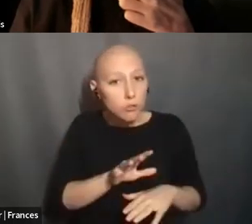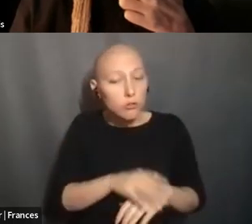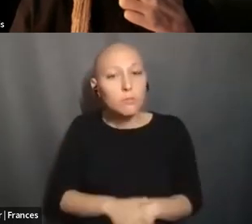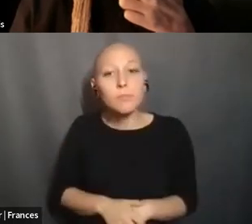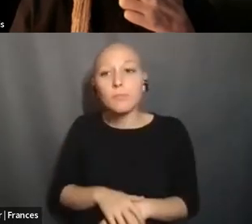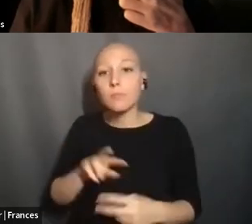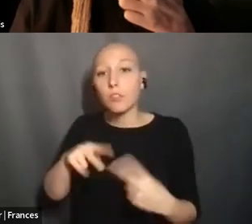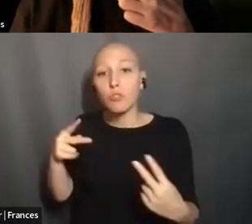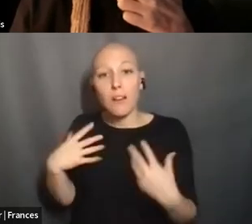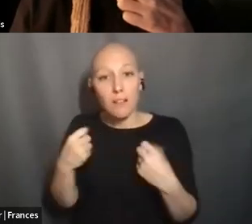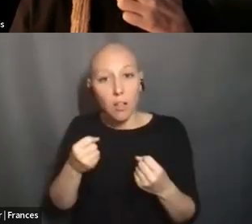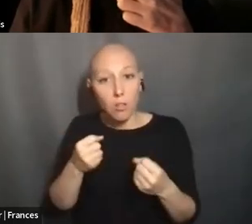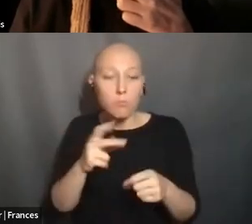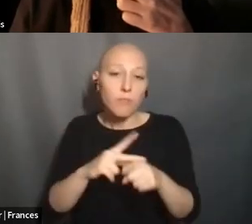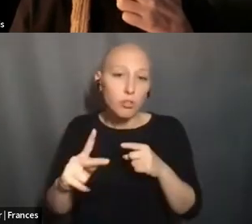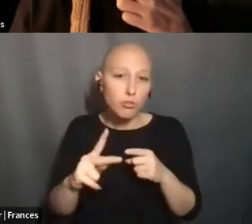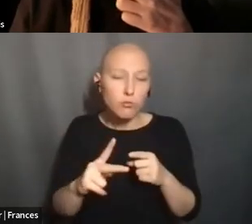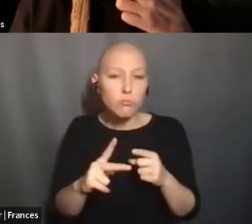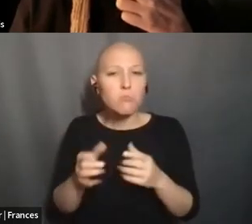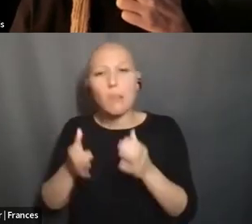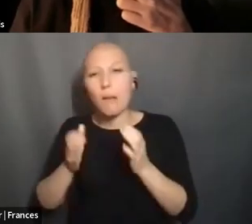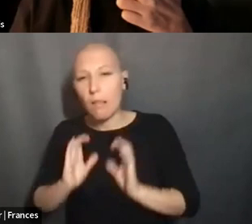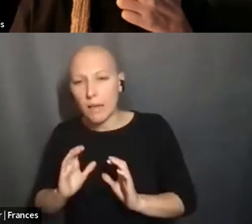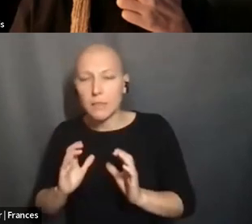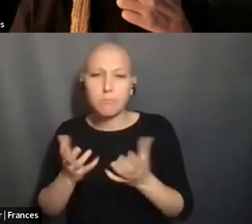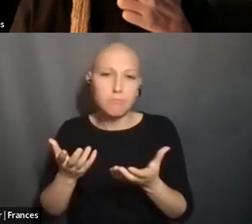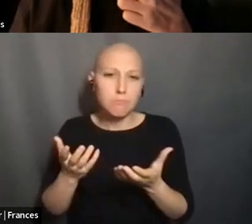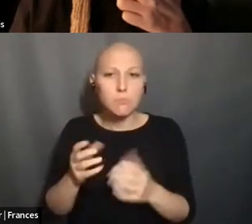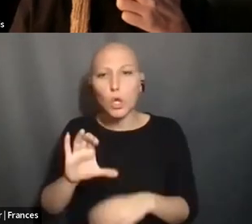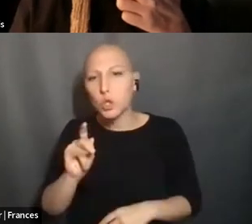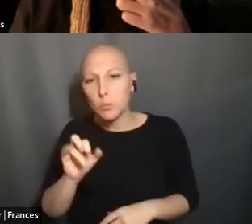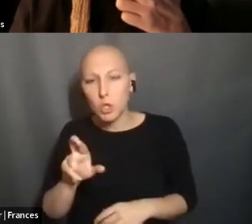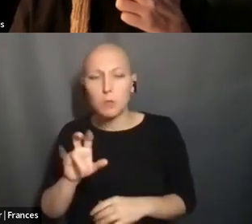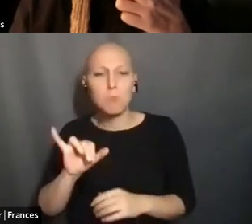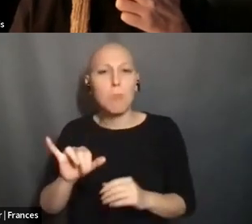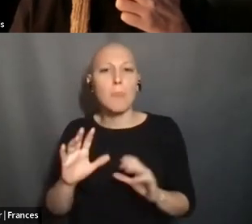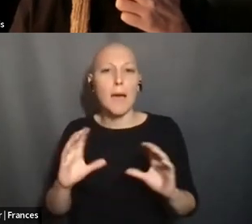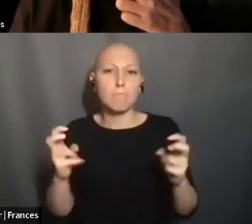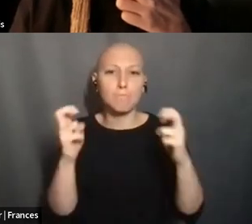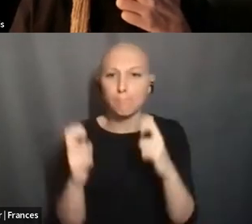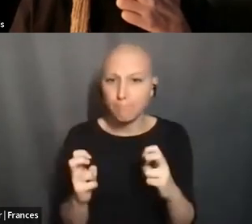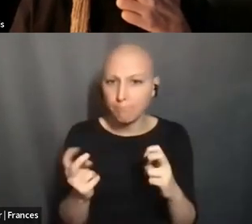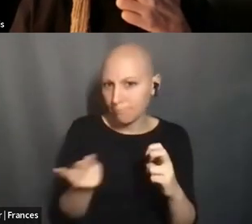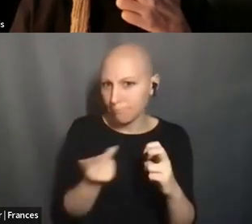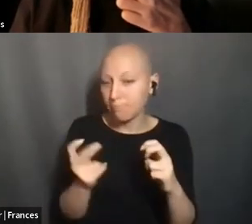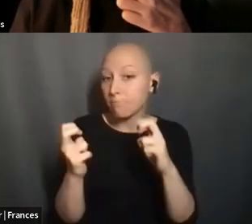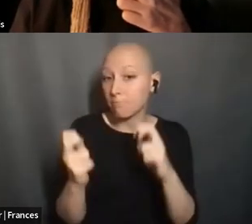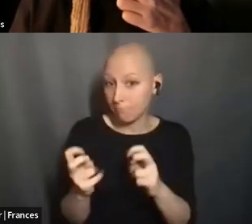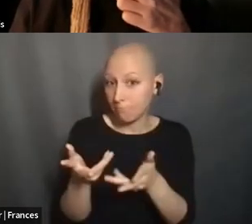PATIENT, OR LET'S THE CLIENT, THE CONSUMER, WHATEVER WE WANT TO CALL THAT DIAD, AS A MOMENT OF POTENTIAL